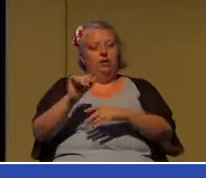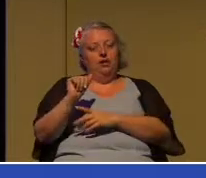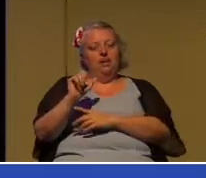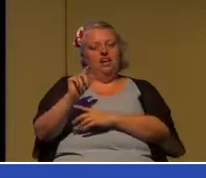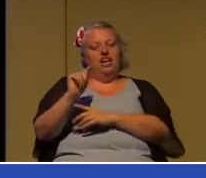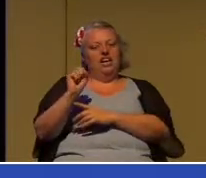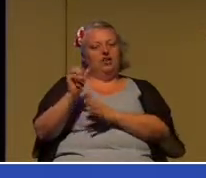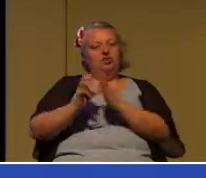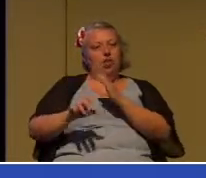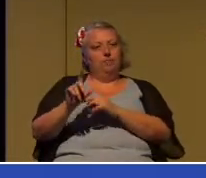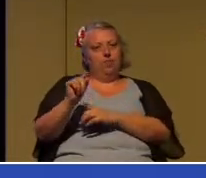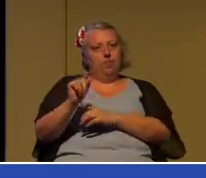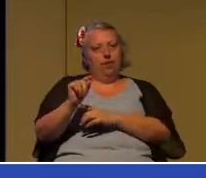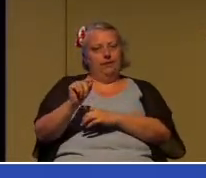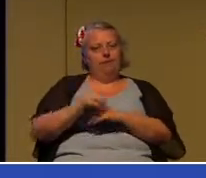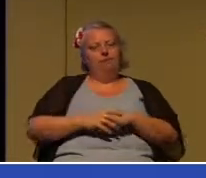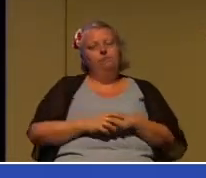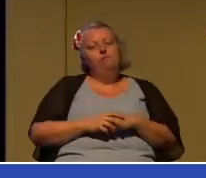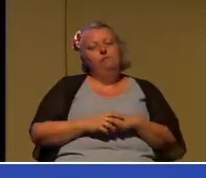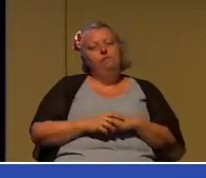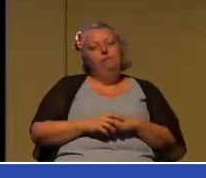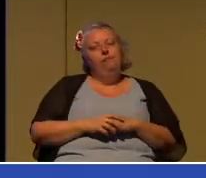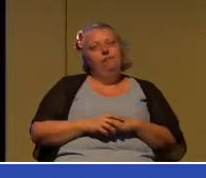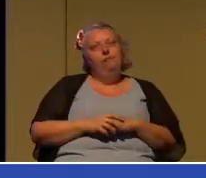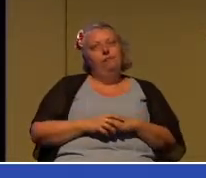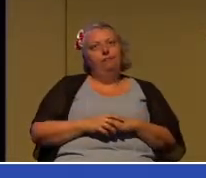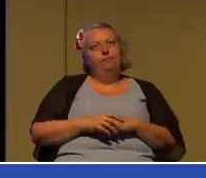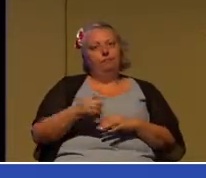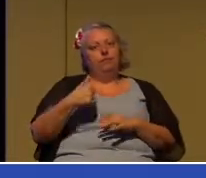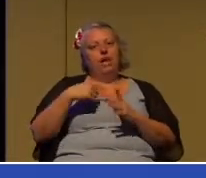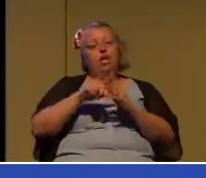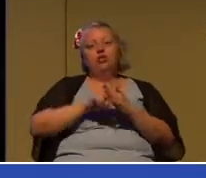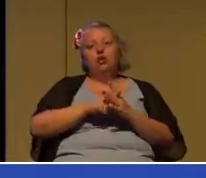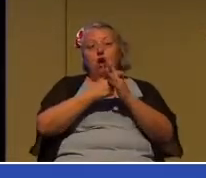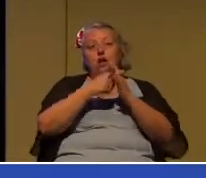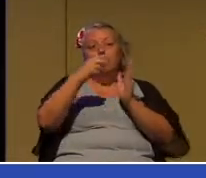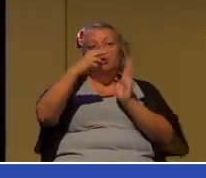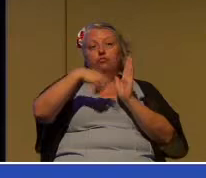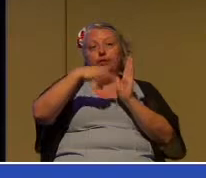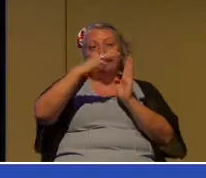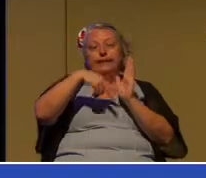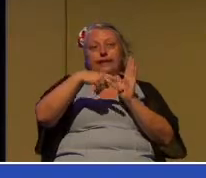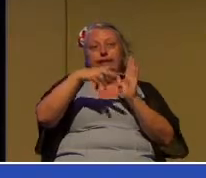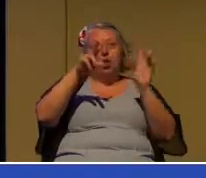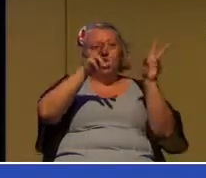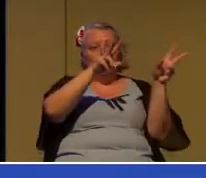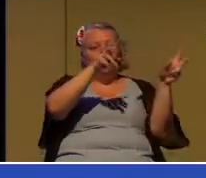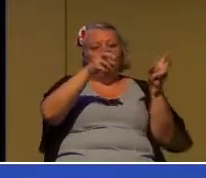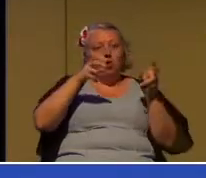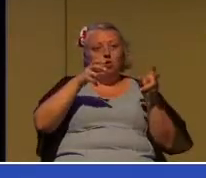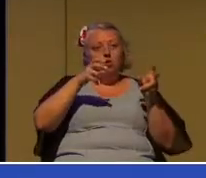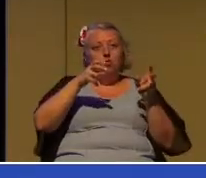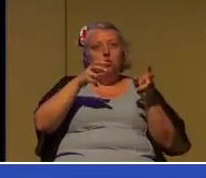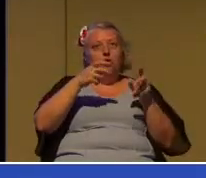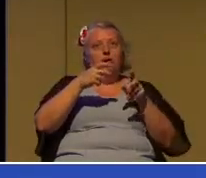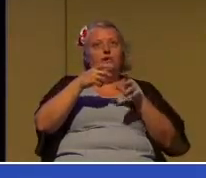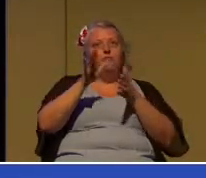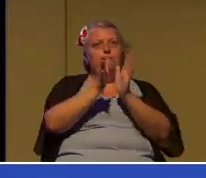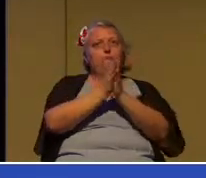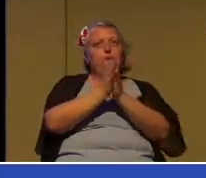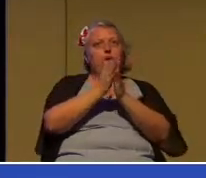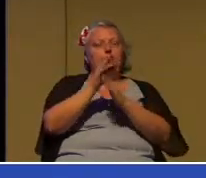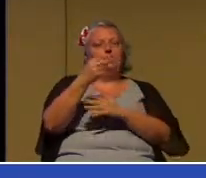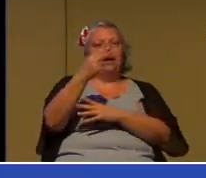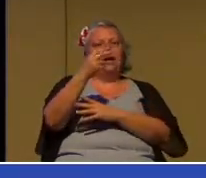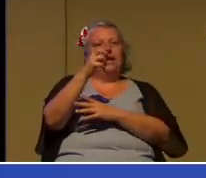20 that we have read, I began by reading you a quote from a book by Dr. Henry